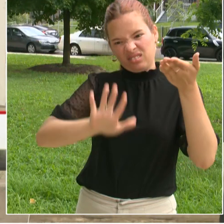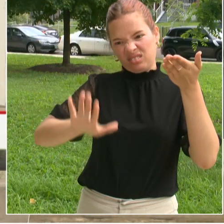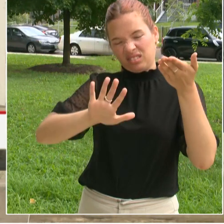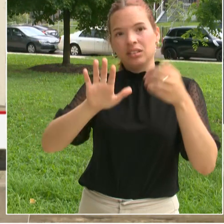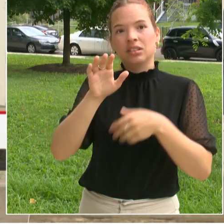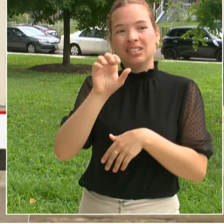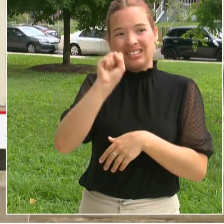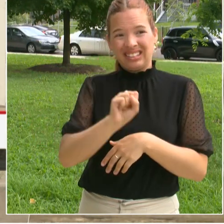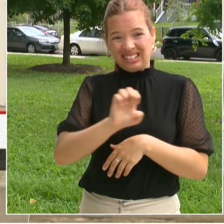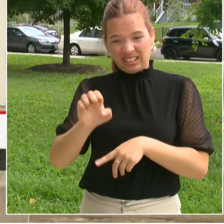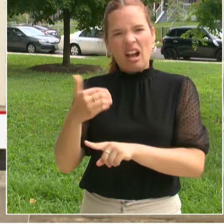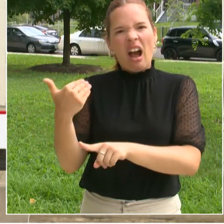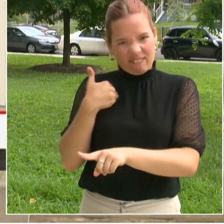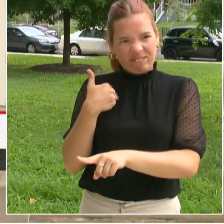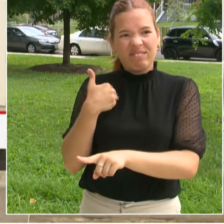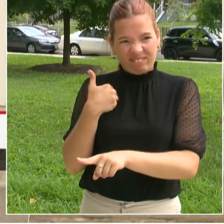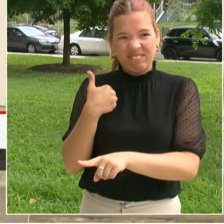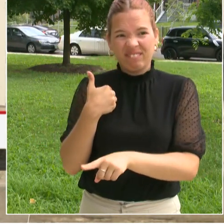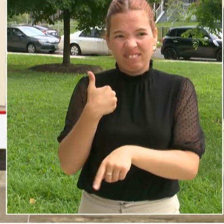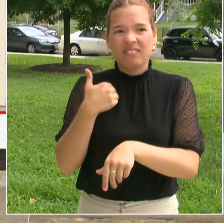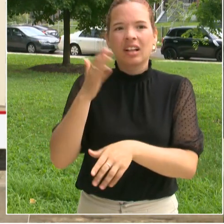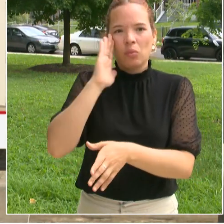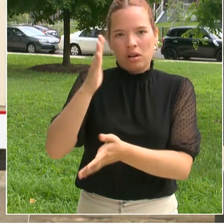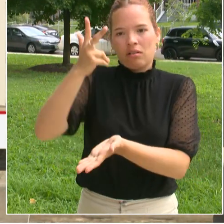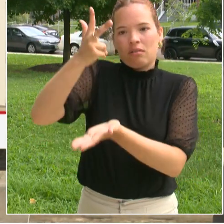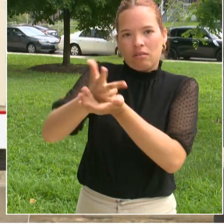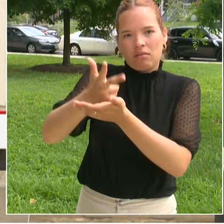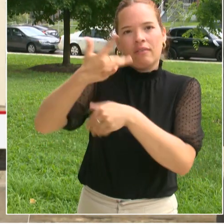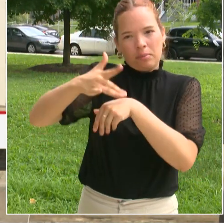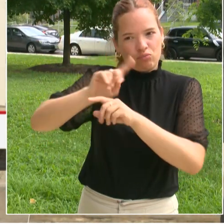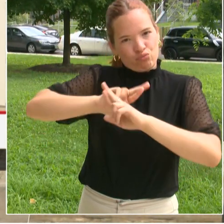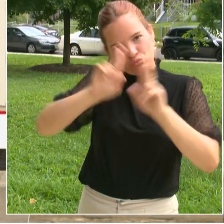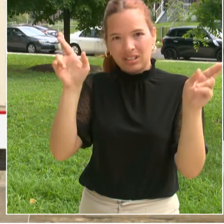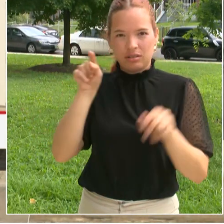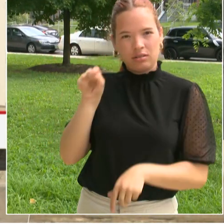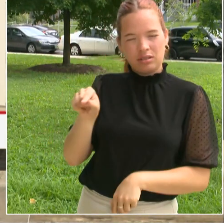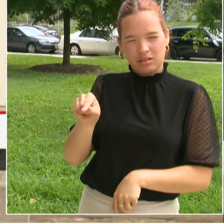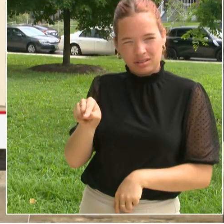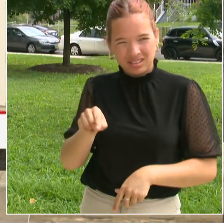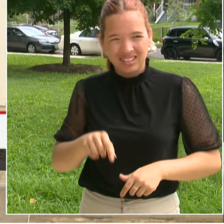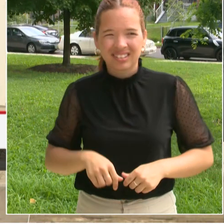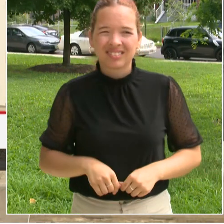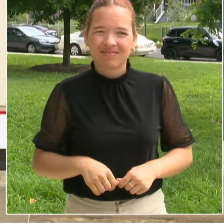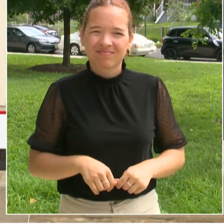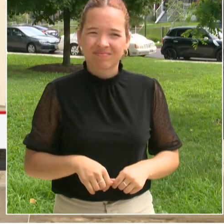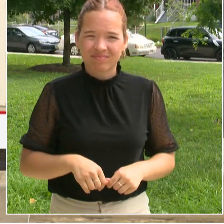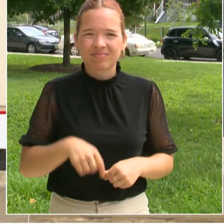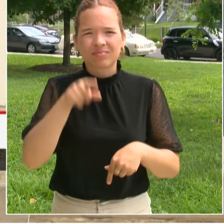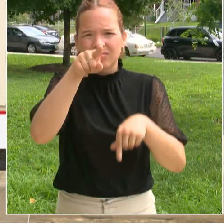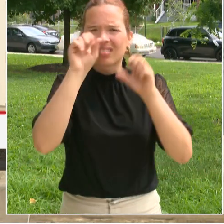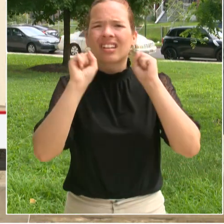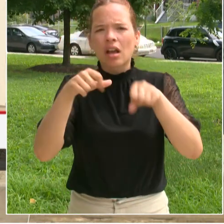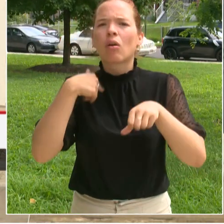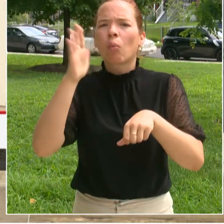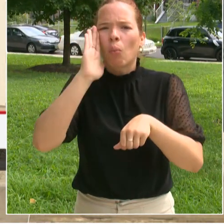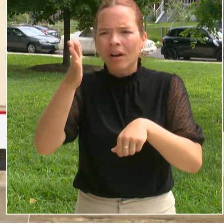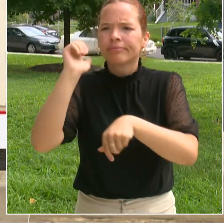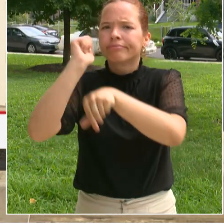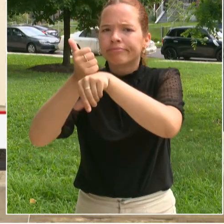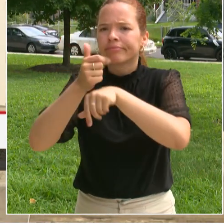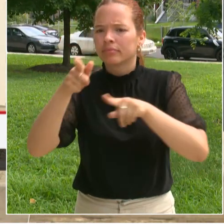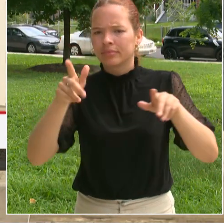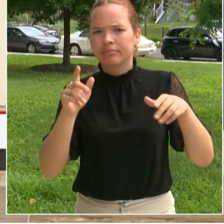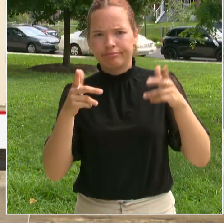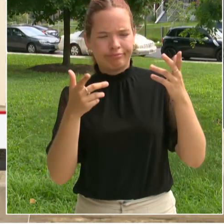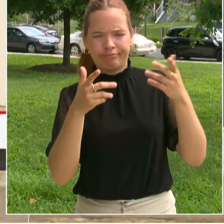Wright Public Charter School. And then next Saturday, a partner of ours C3 will be at the Black Mamas Wellness Community Event